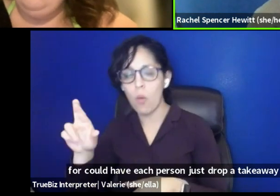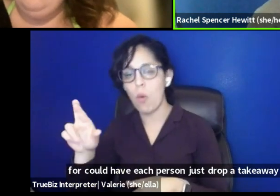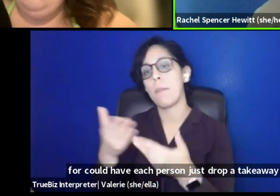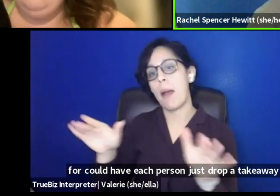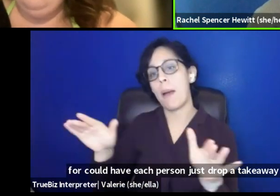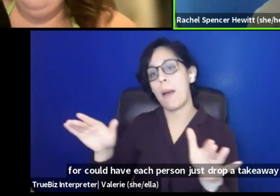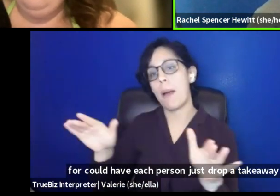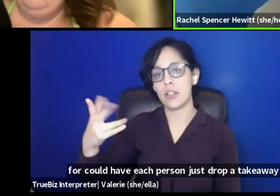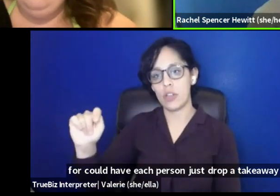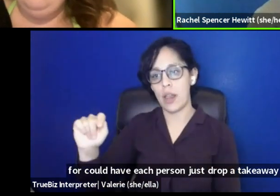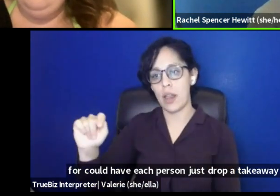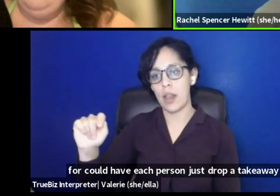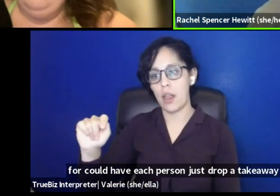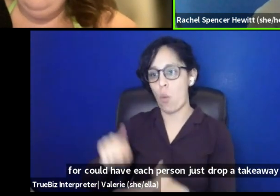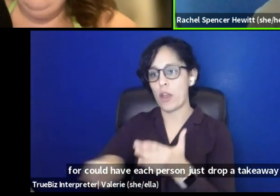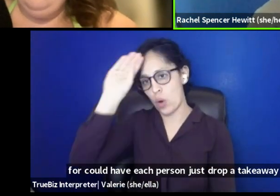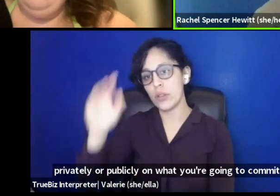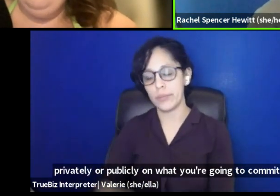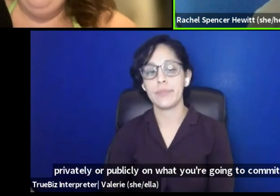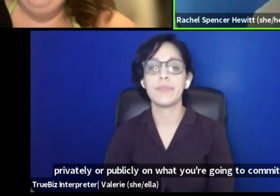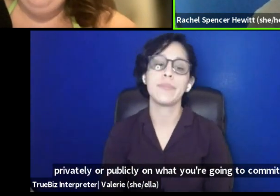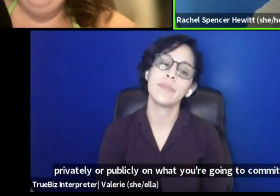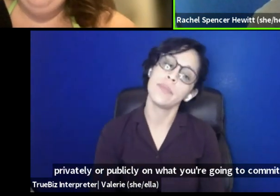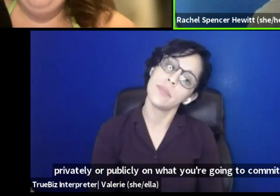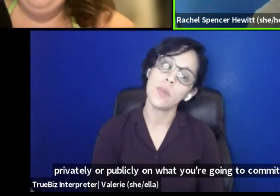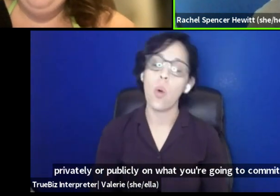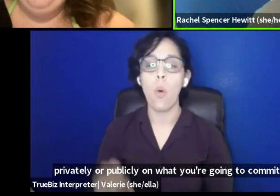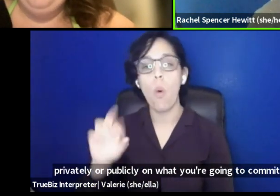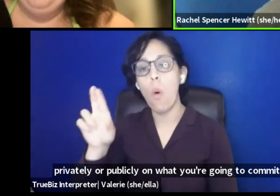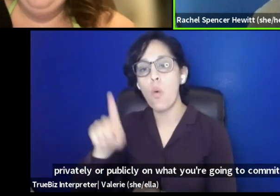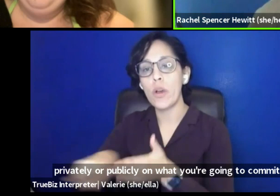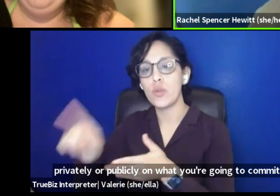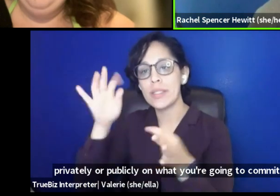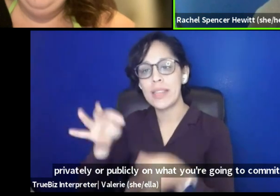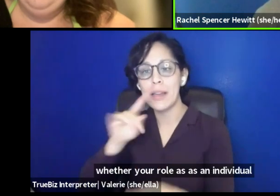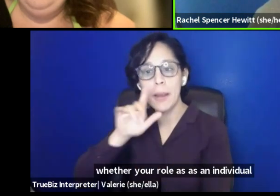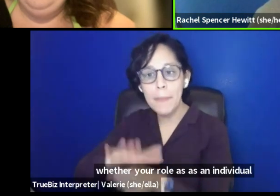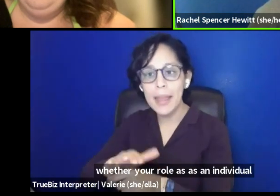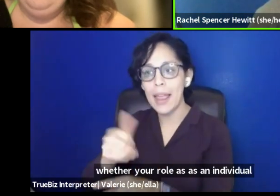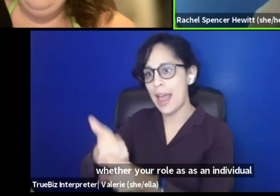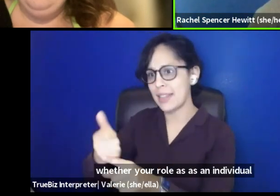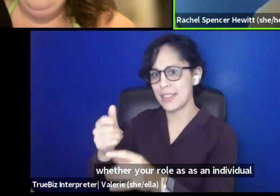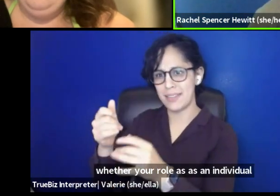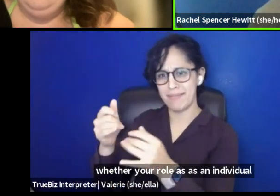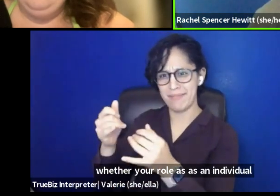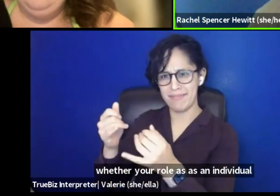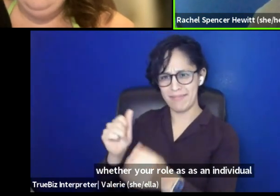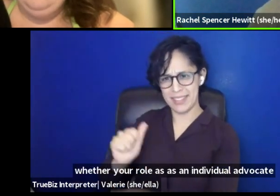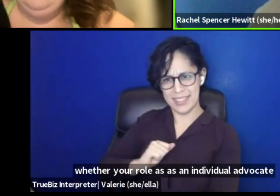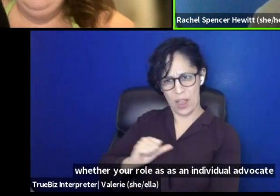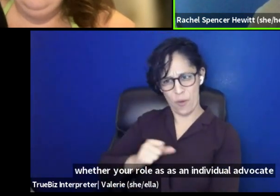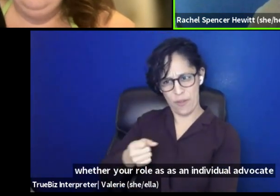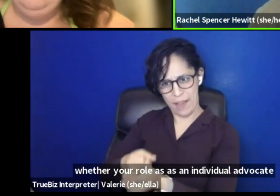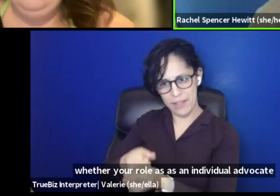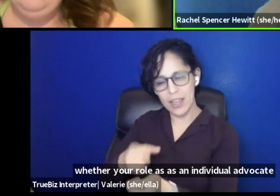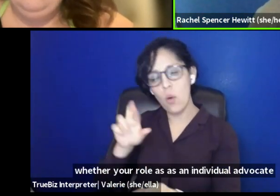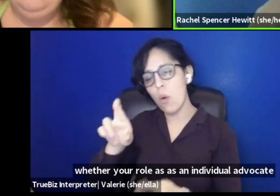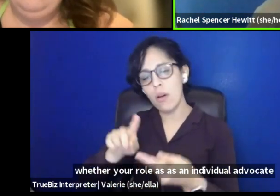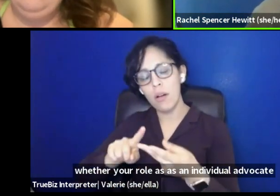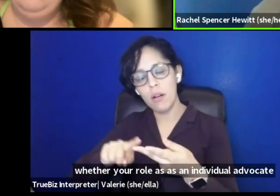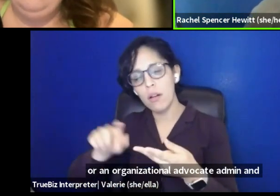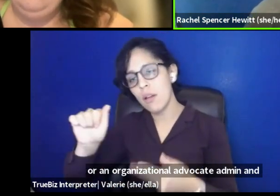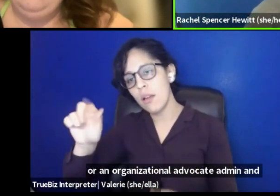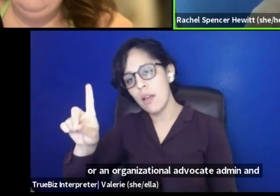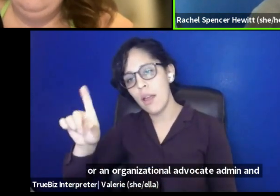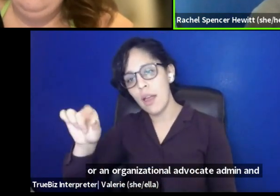what you're going to commit to, whether your role is, an individual advocate or an organizational advocate, admin, um, an